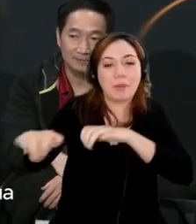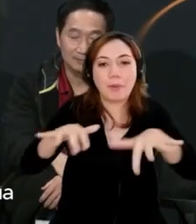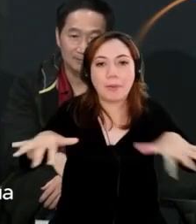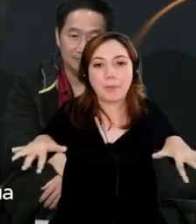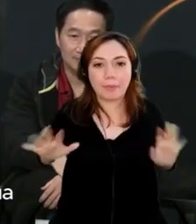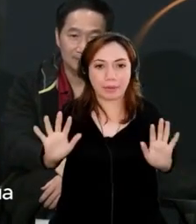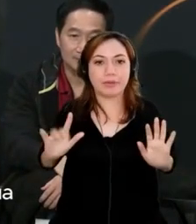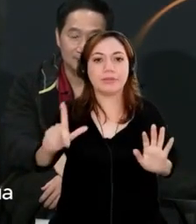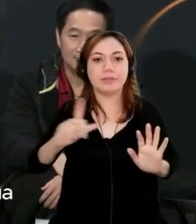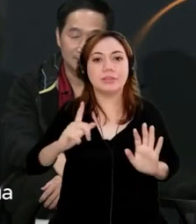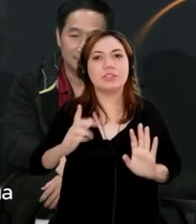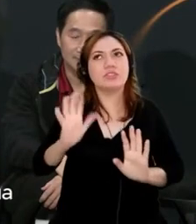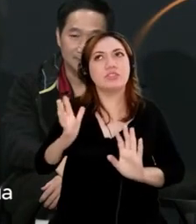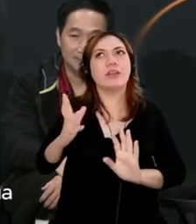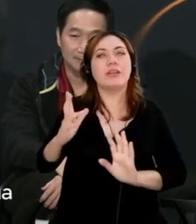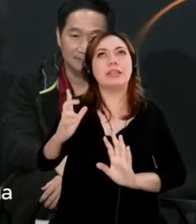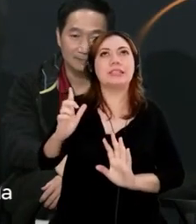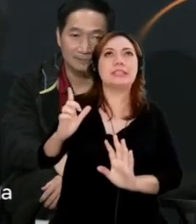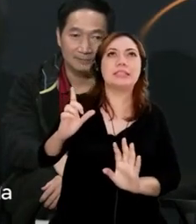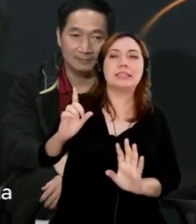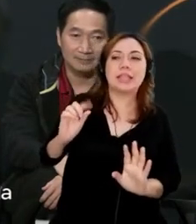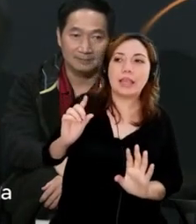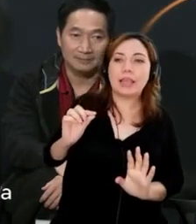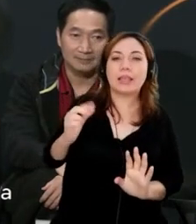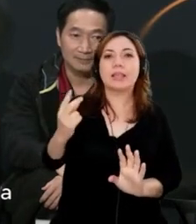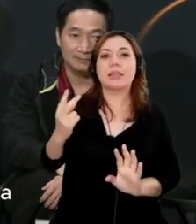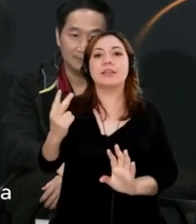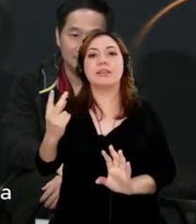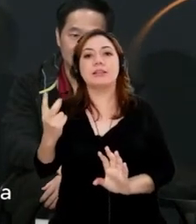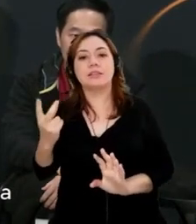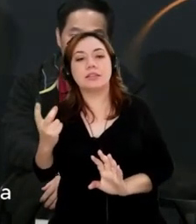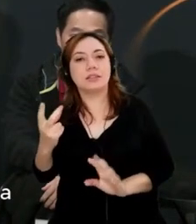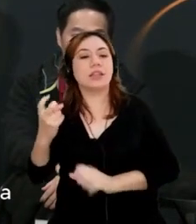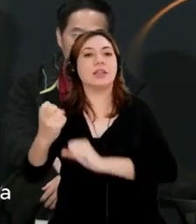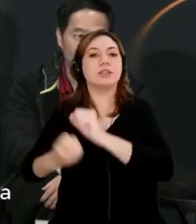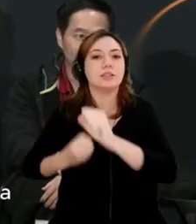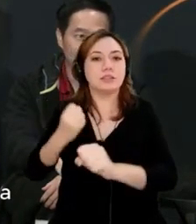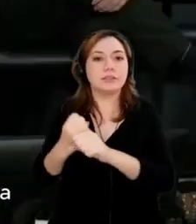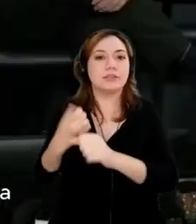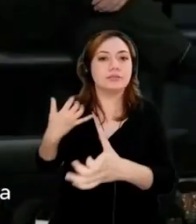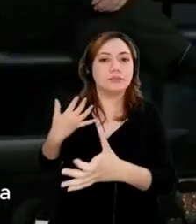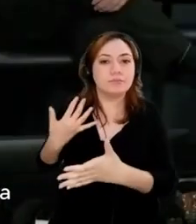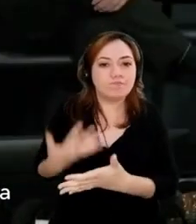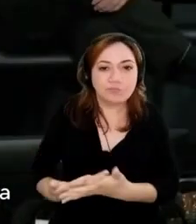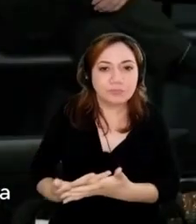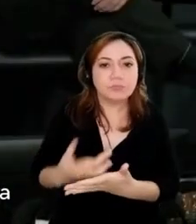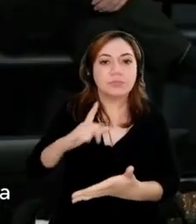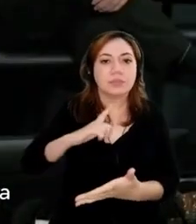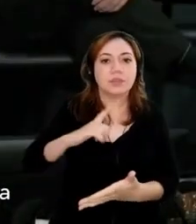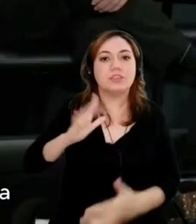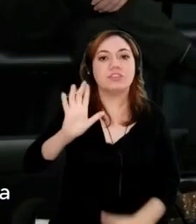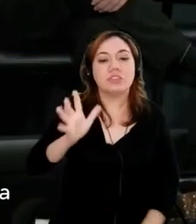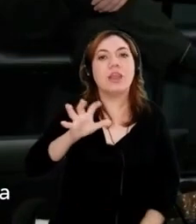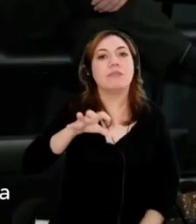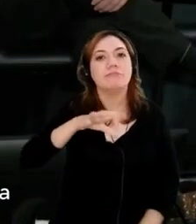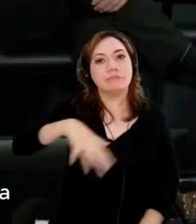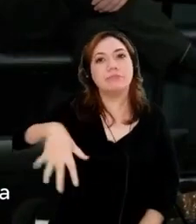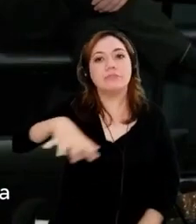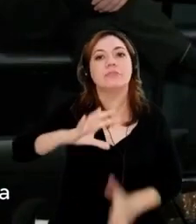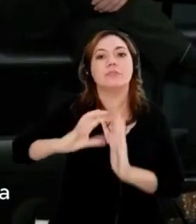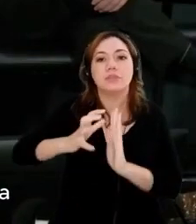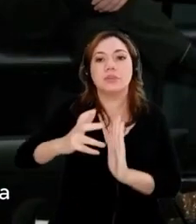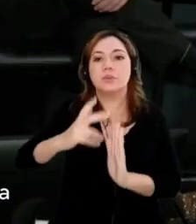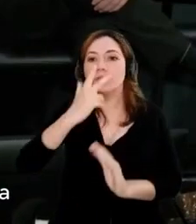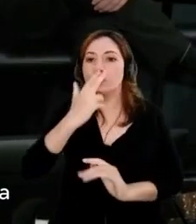10 to 12 years of the marketing jargon of we're a data-driven company. It will come to pass in a put-up or shut-up